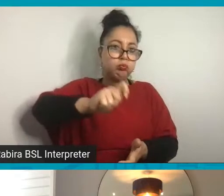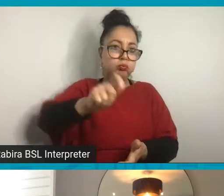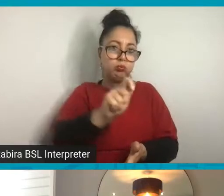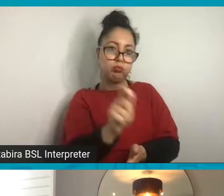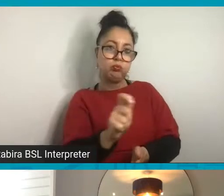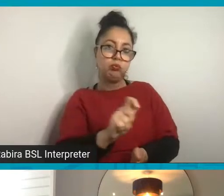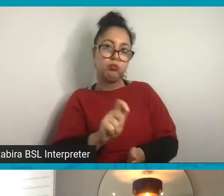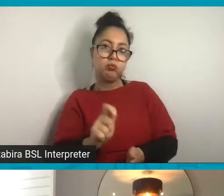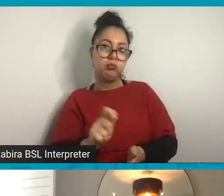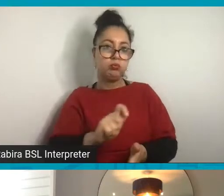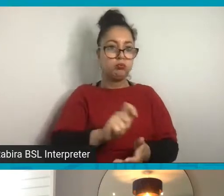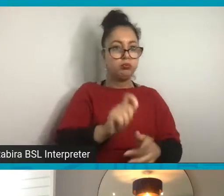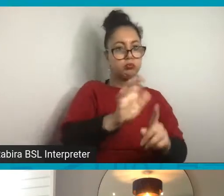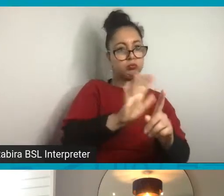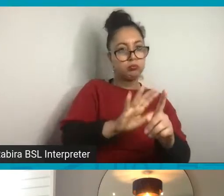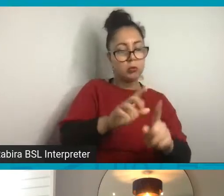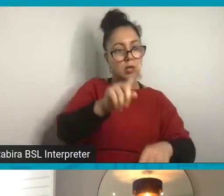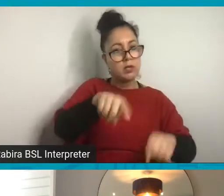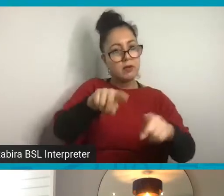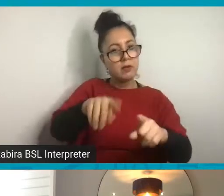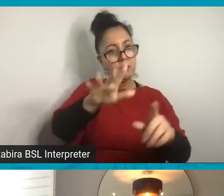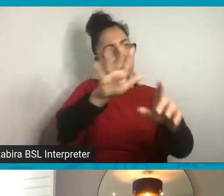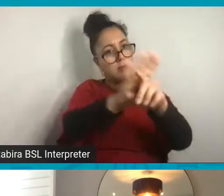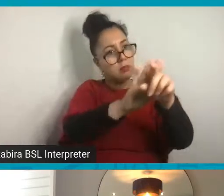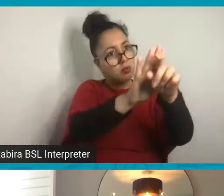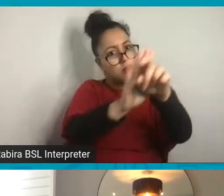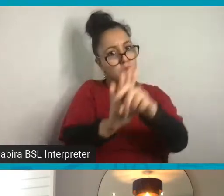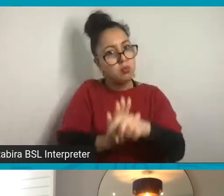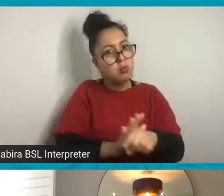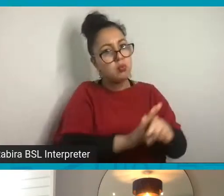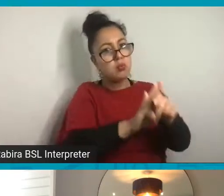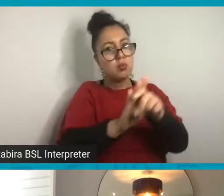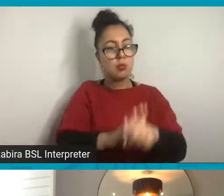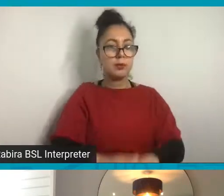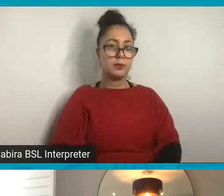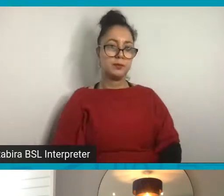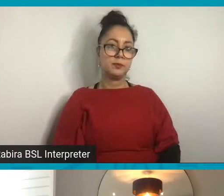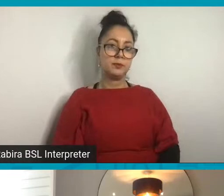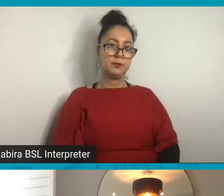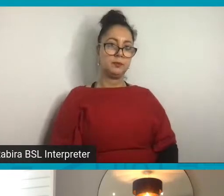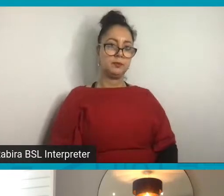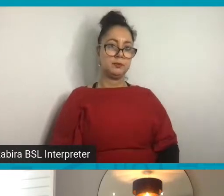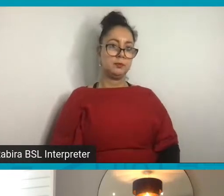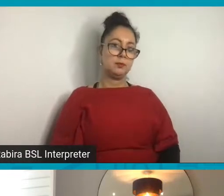I'm just shading different parts, just to build up the background here.